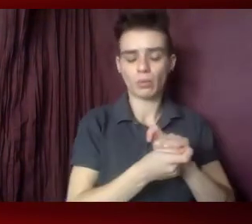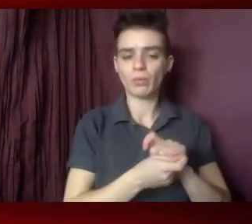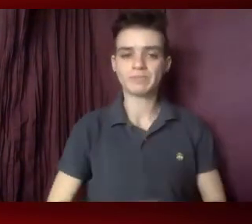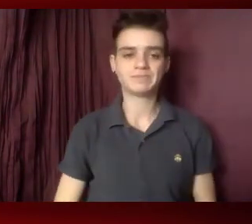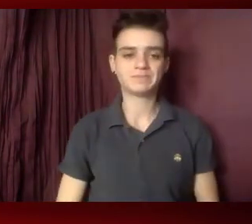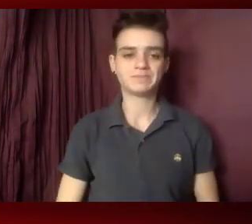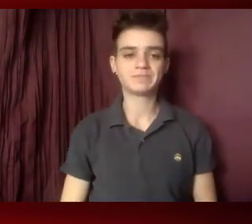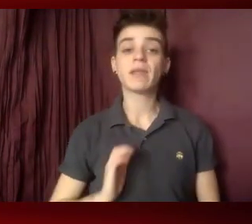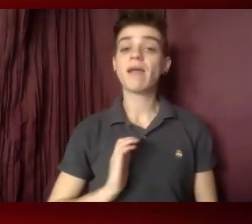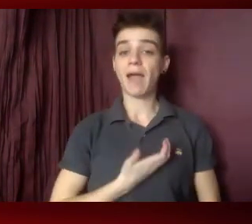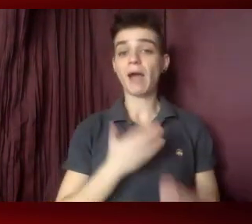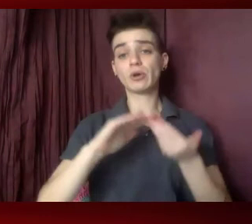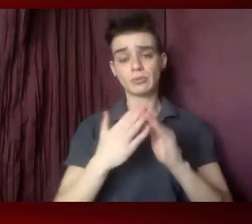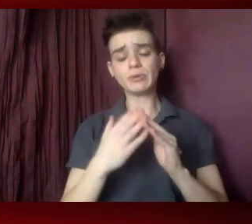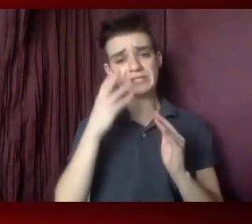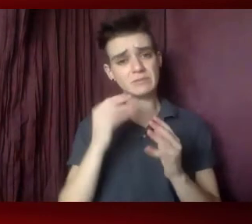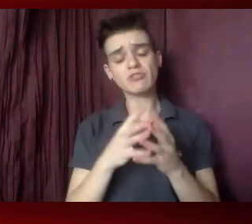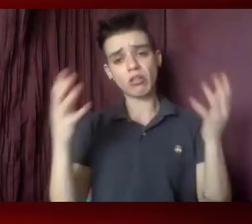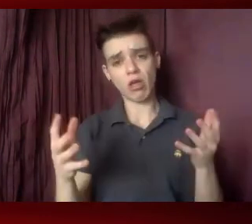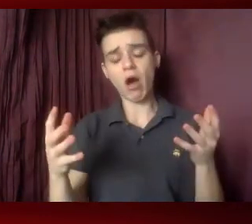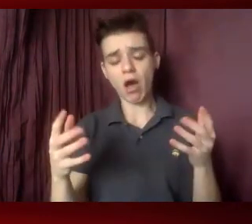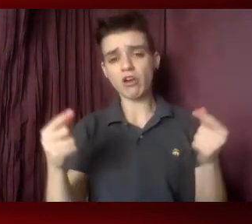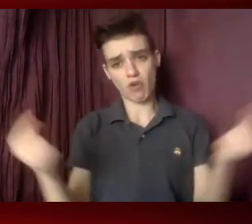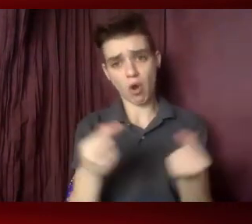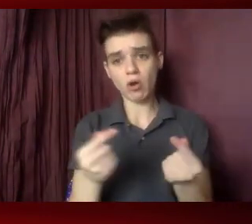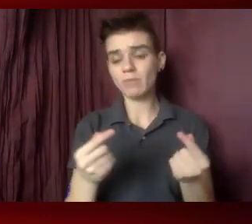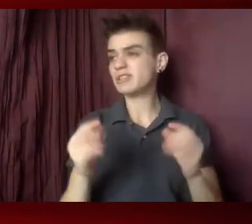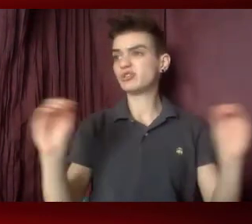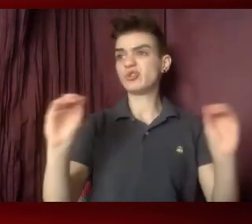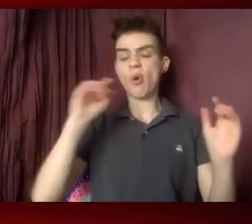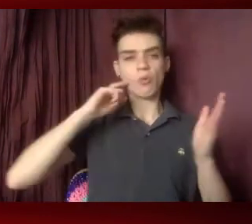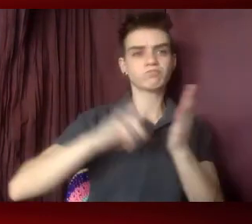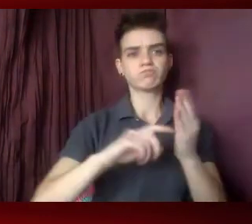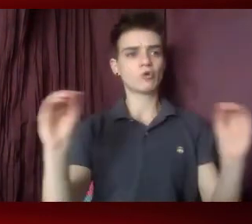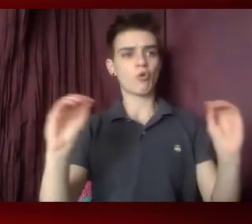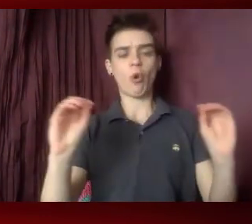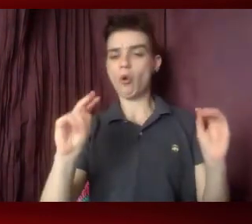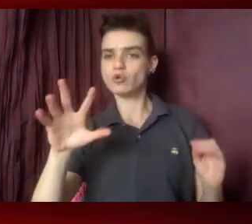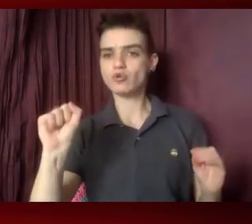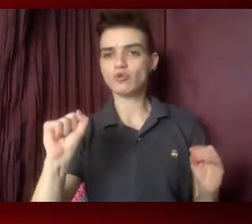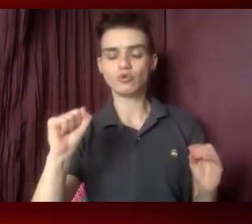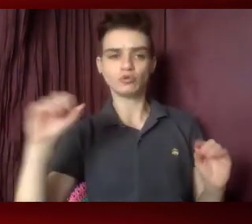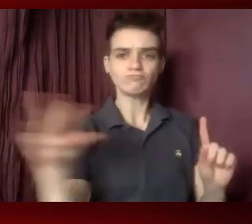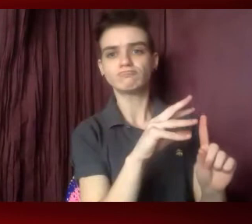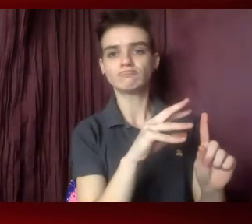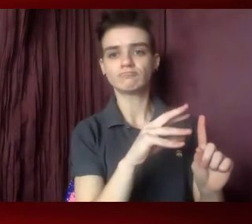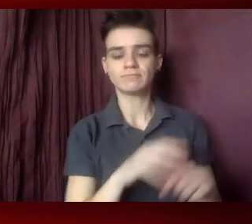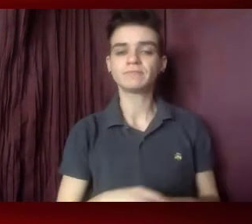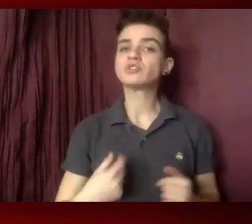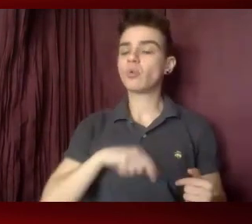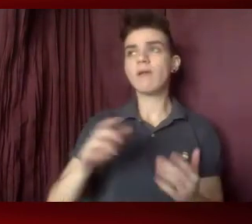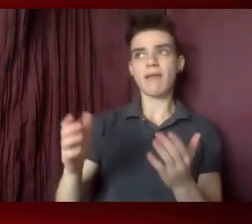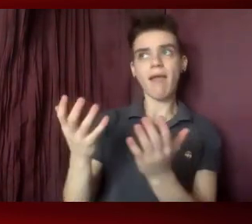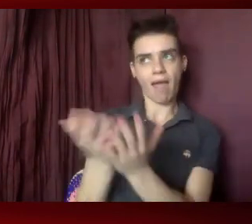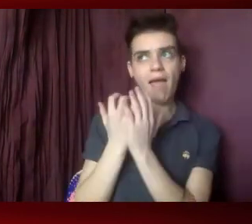experience much harm that does not go televised or broadcast in the news. So our asks to do better look like the